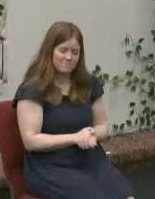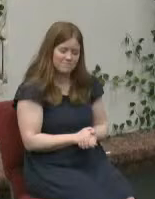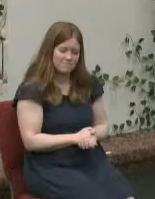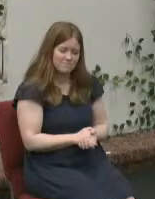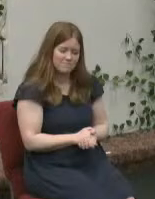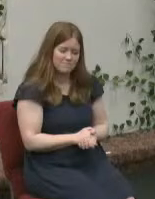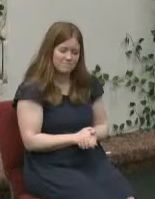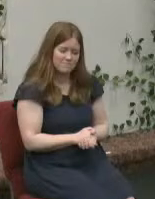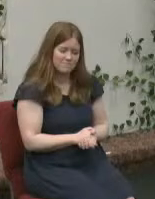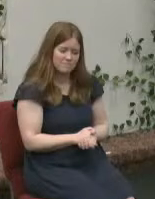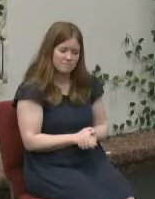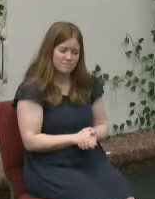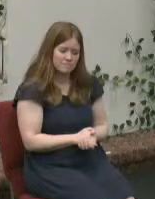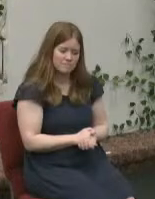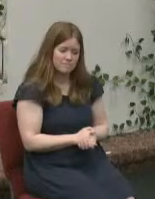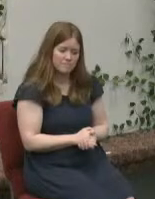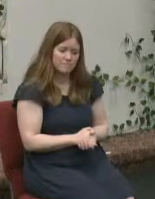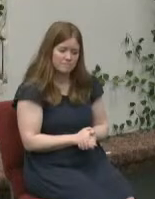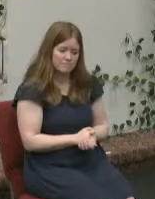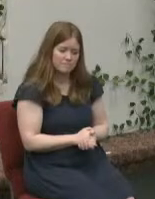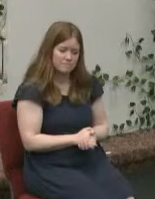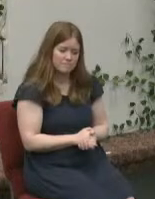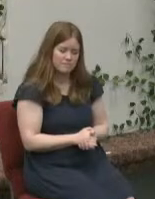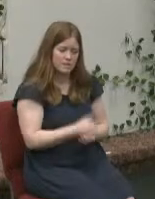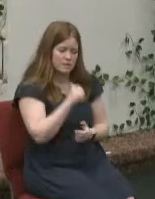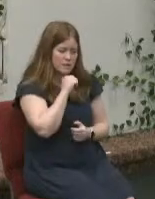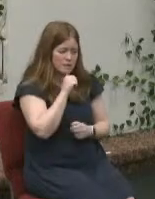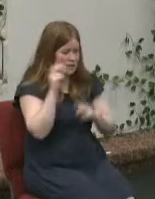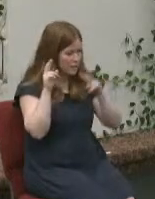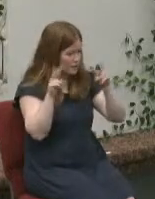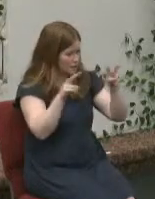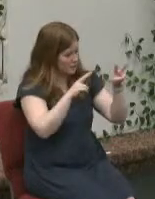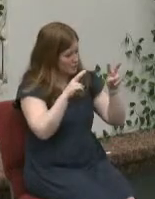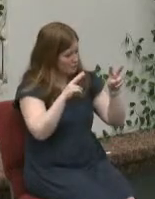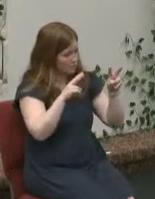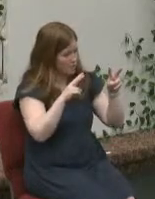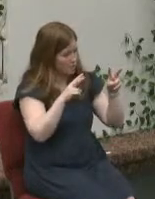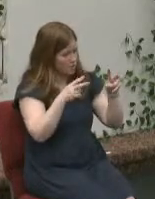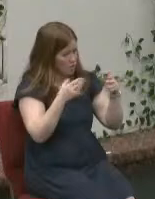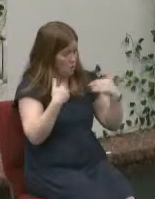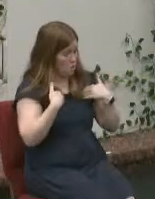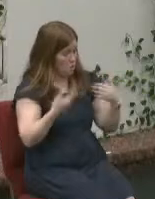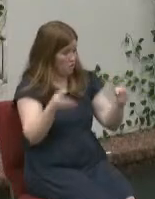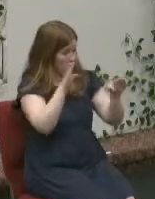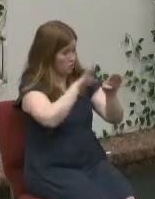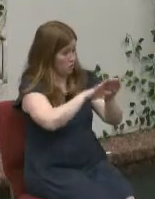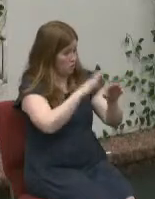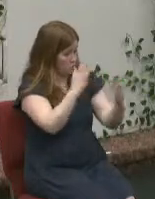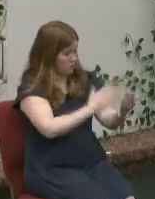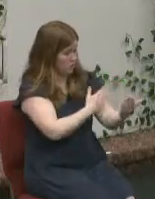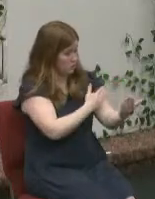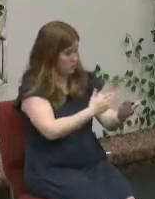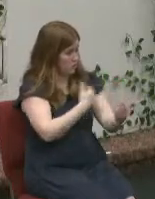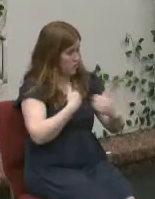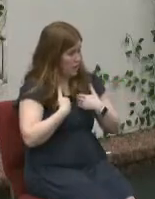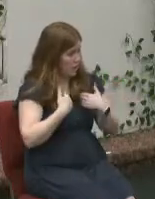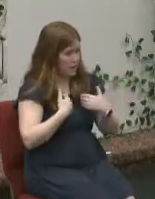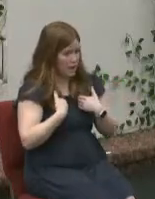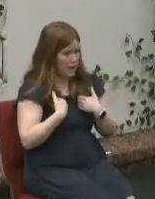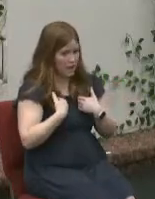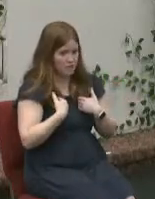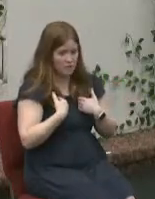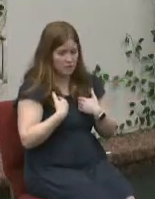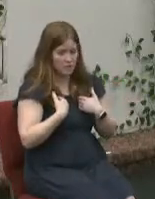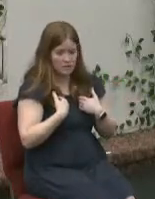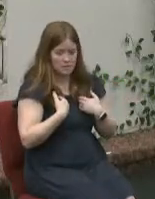anyone else with your heads bowed and eyes closed we're gonna have a closing song i have a track up front i'd like